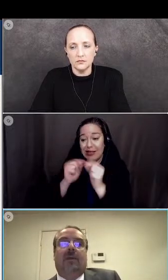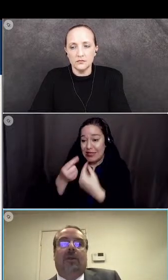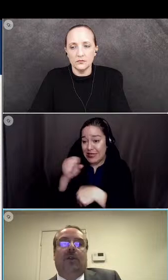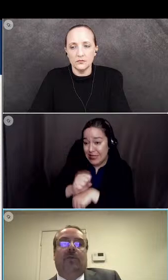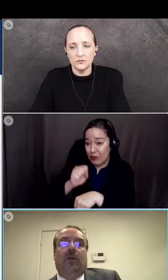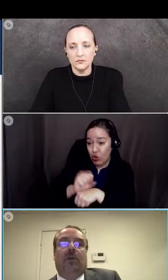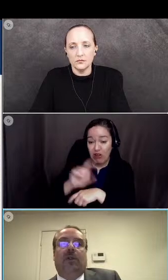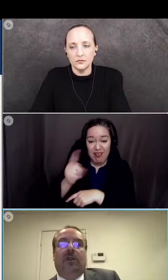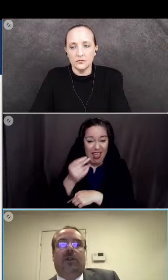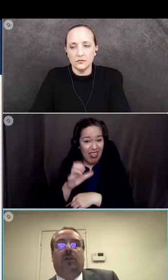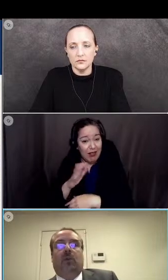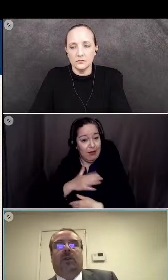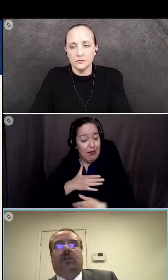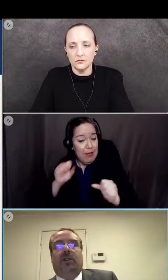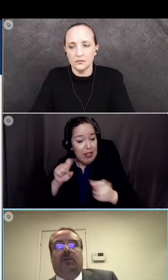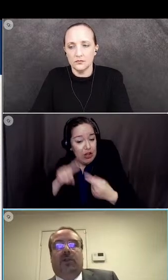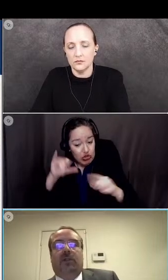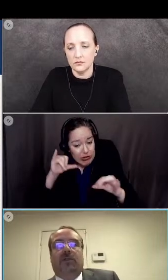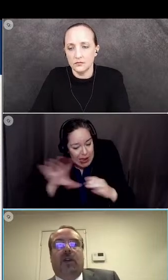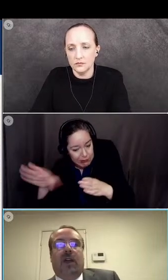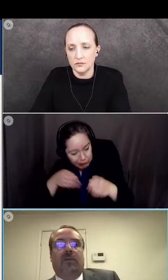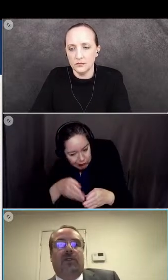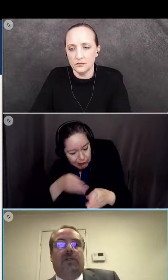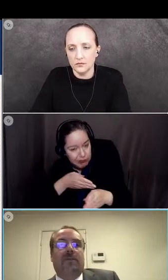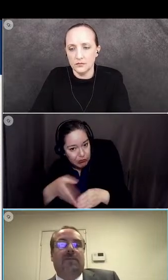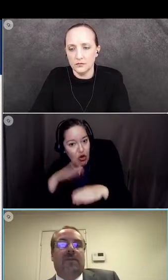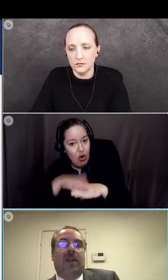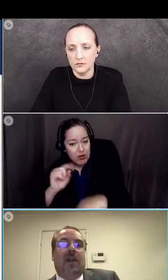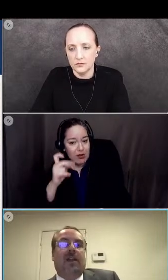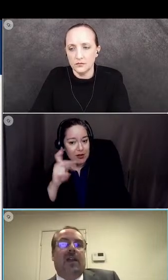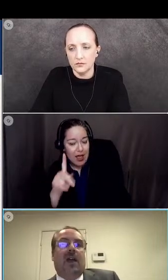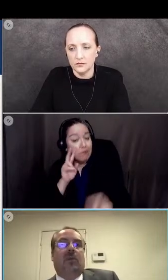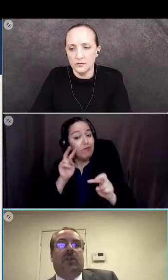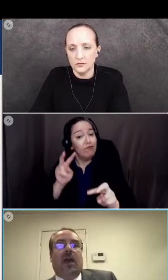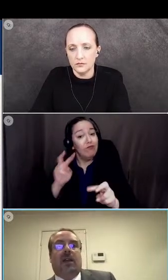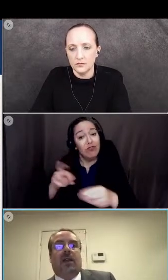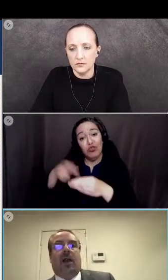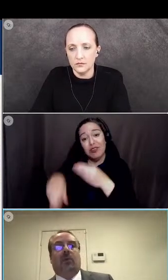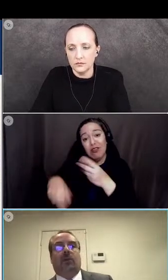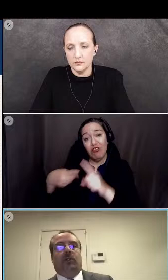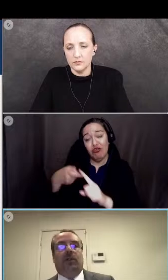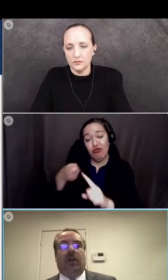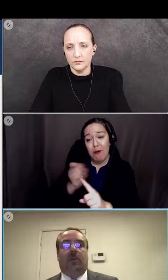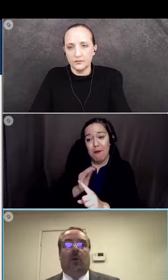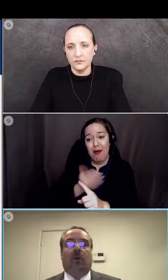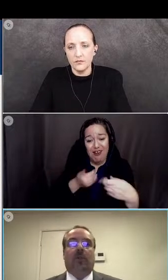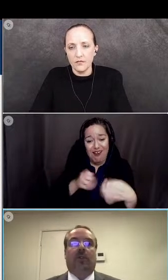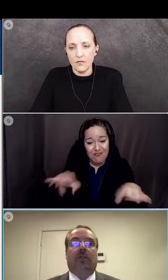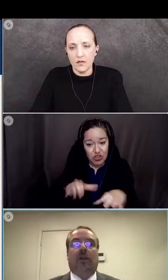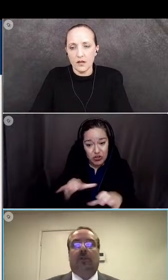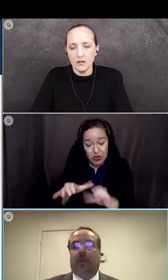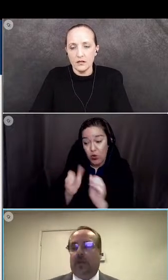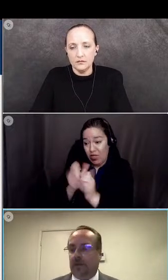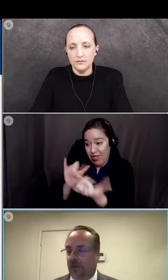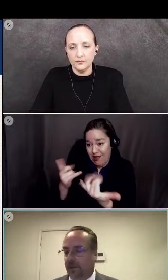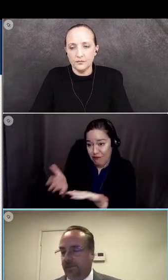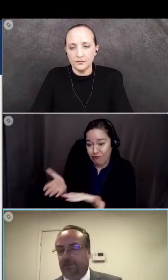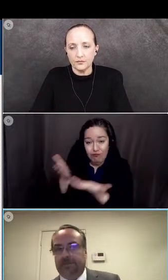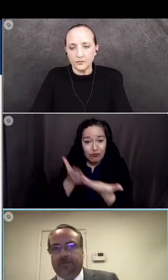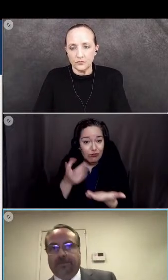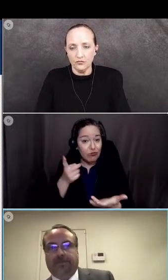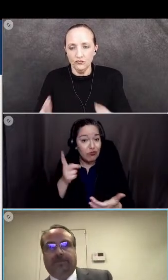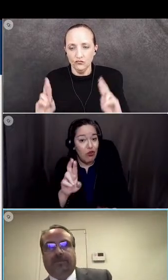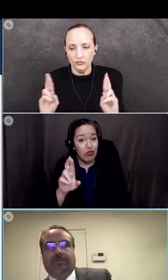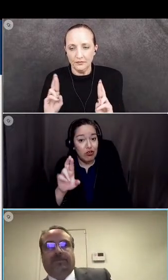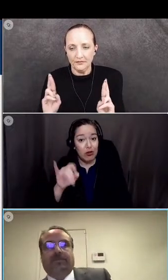i'm looking forward to our continued work to see the results of our efforts and now with that i will turn the time over to dr peterson